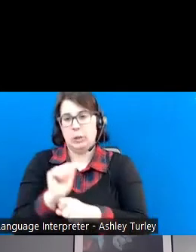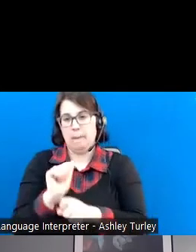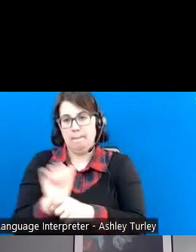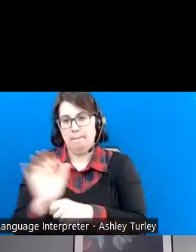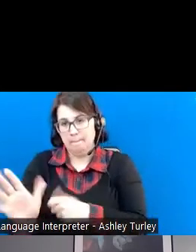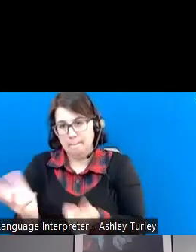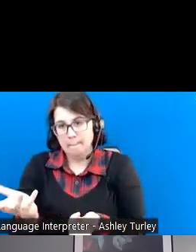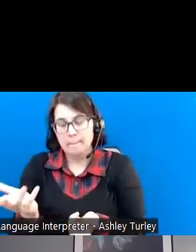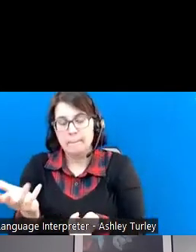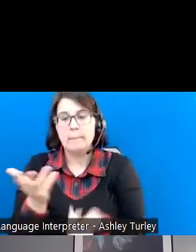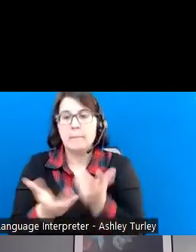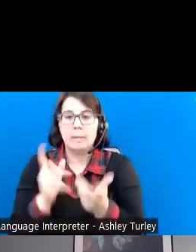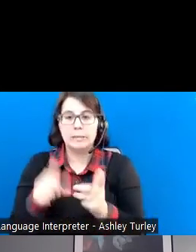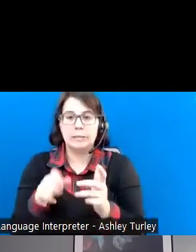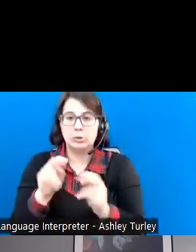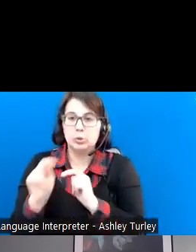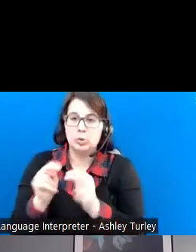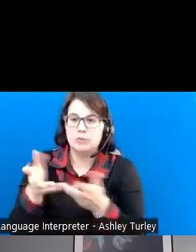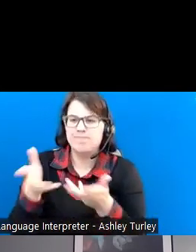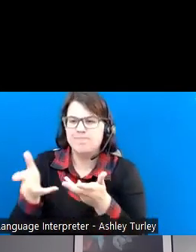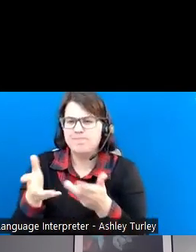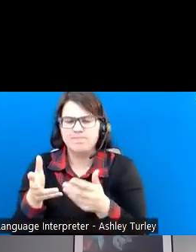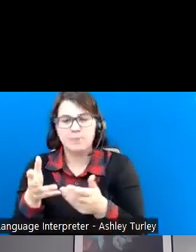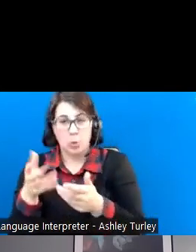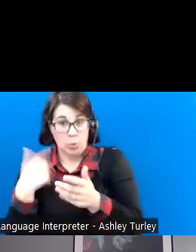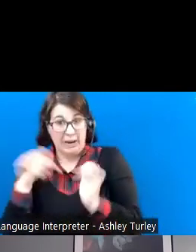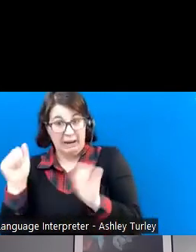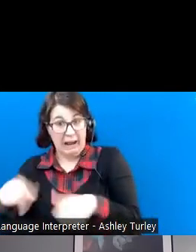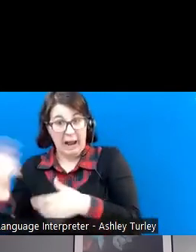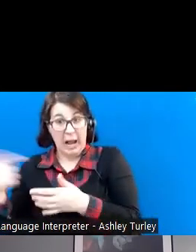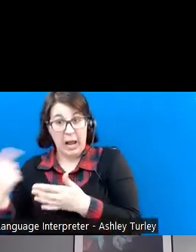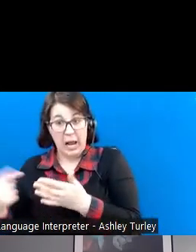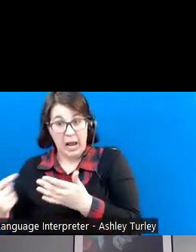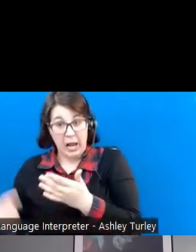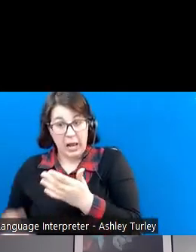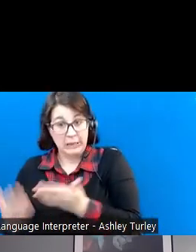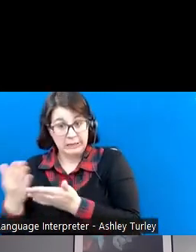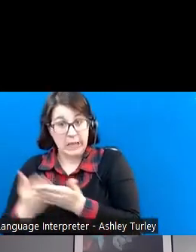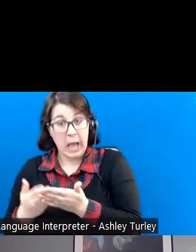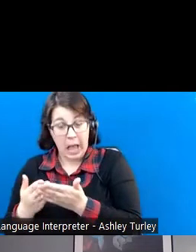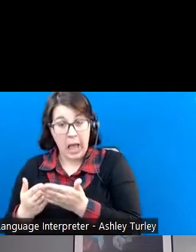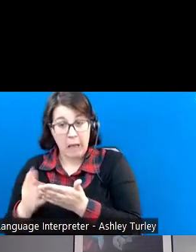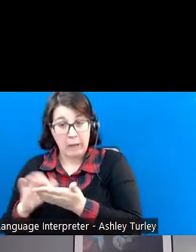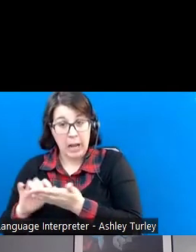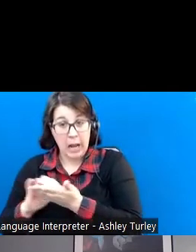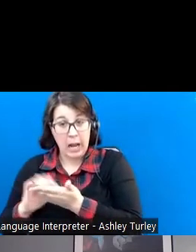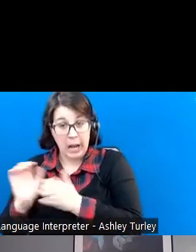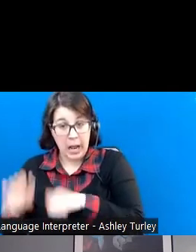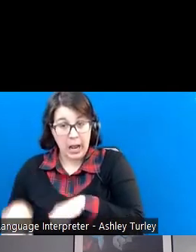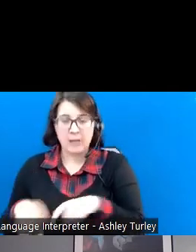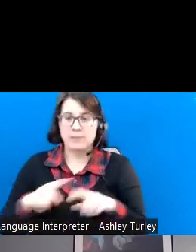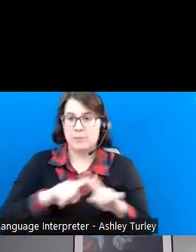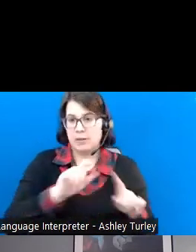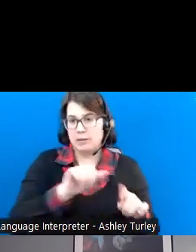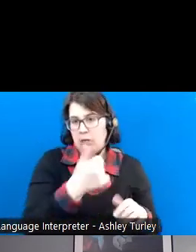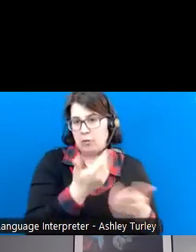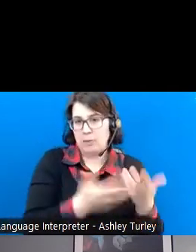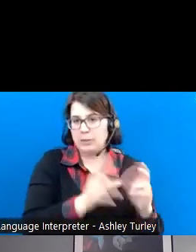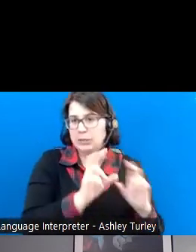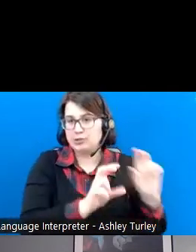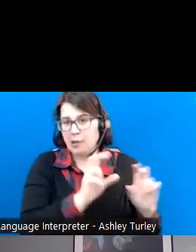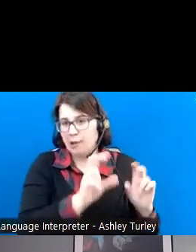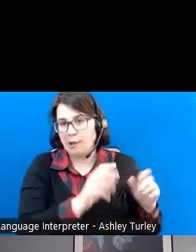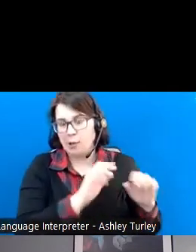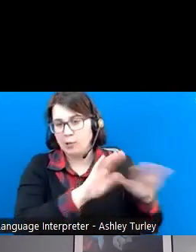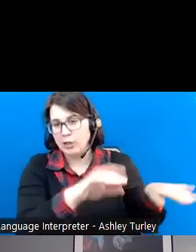So maybe we need to negotiate with that employer, like, well, we can do, you know, some parts of the cashier job, but then we need to supplement with some stocking of the shelves or